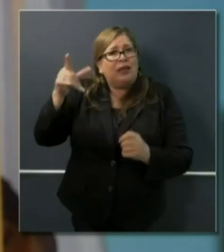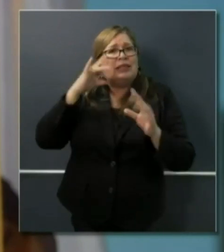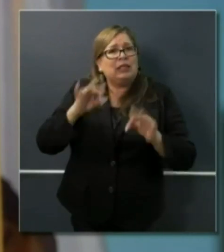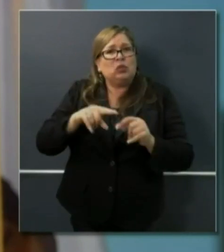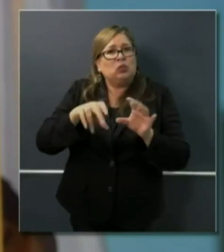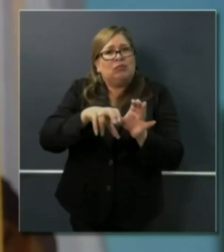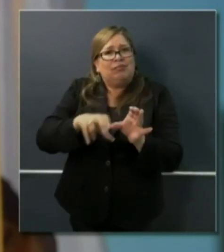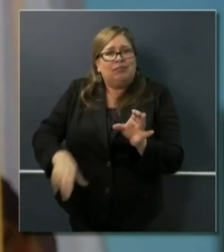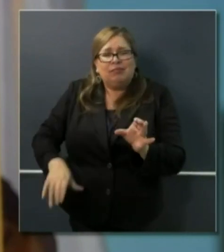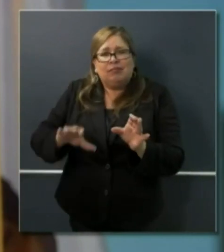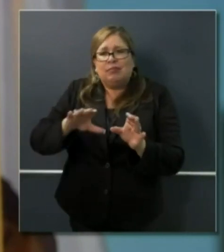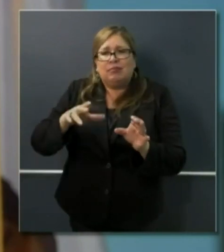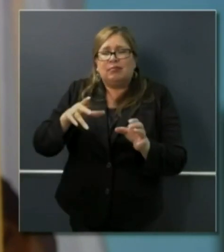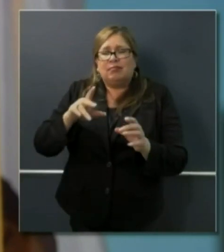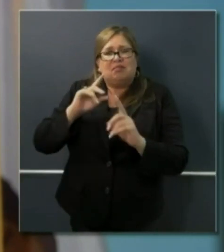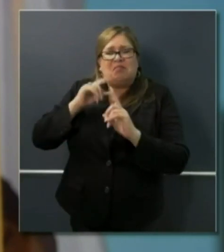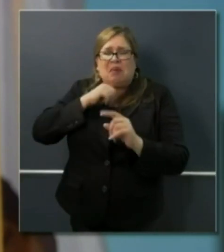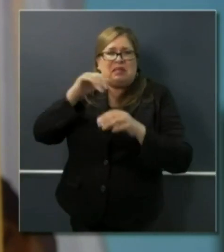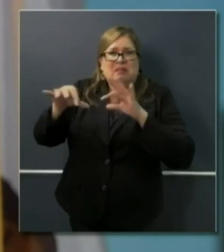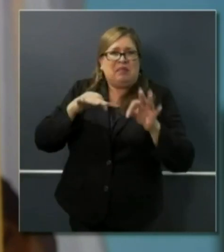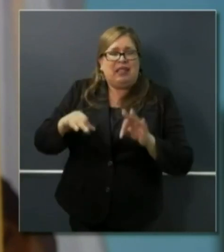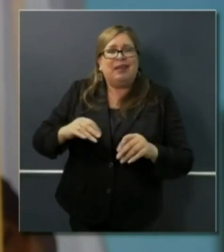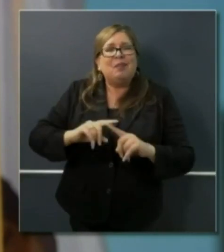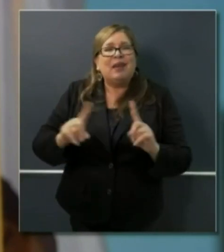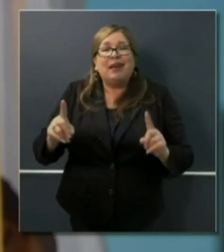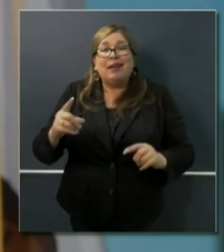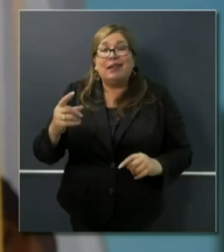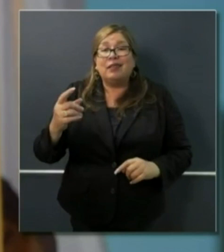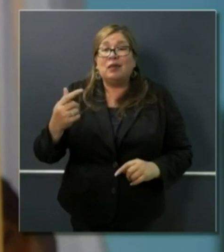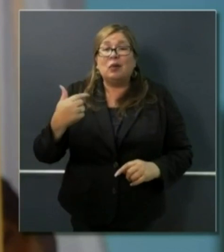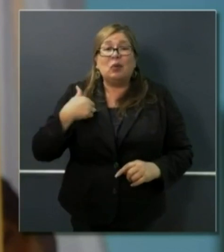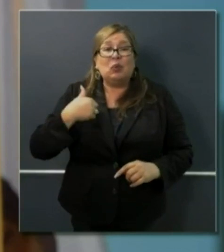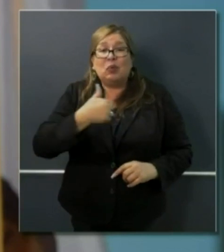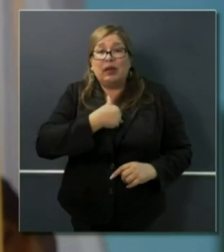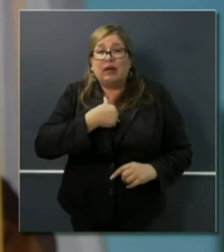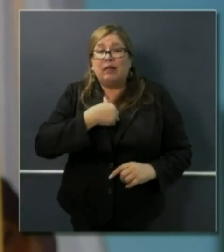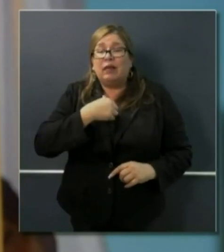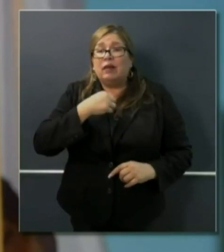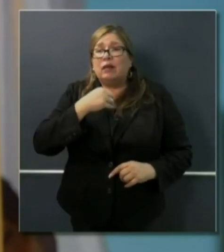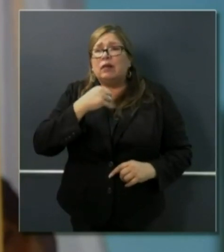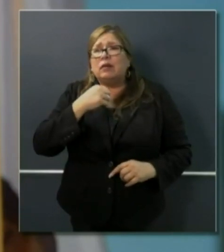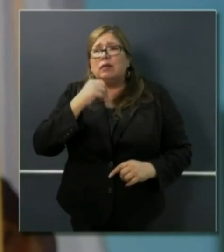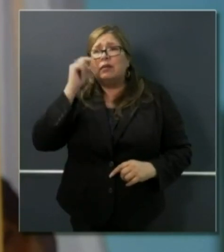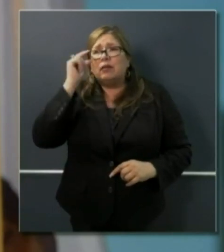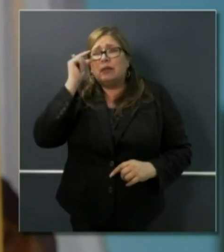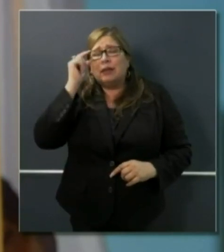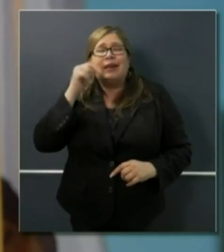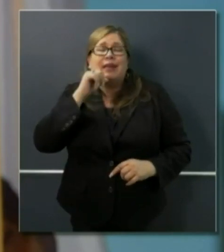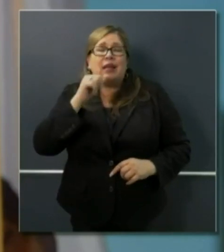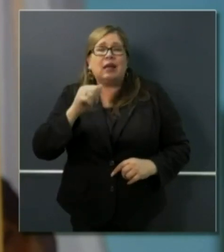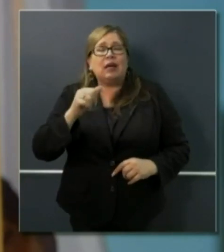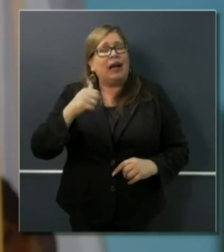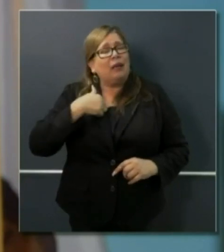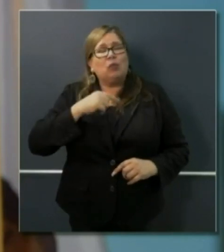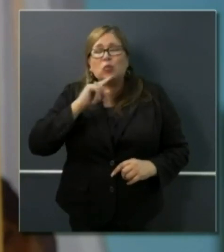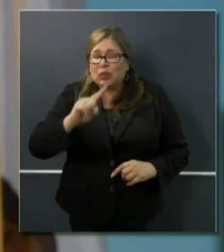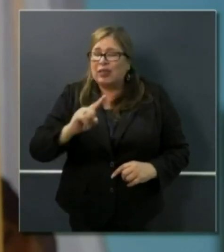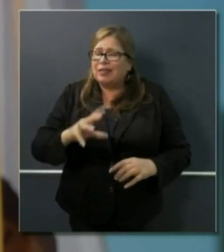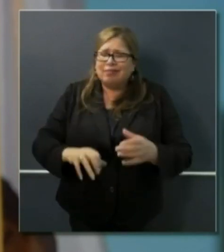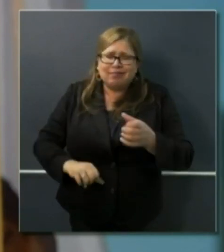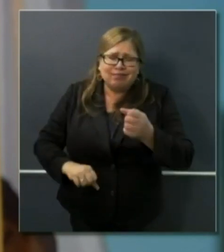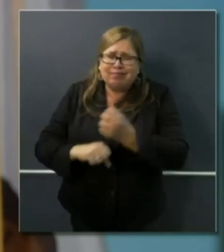for this moment, but we are not supportive of Lenny. I am a rabid fan